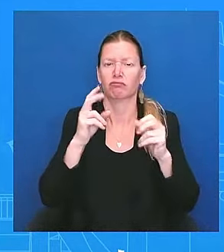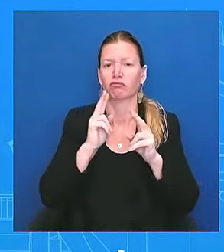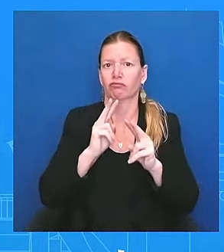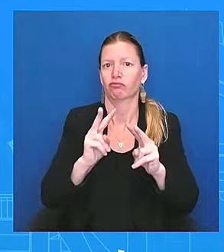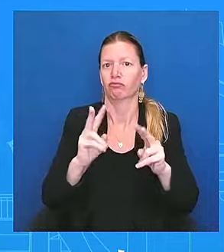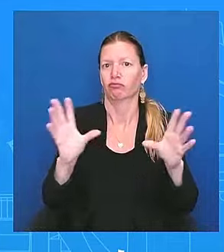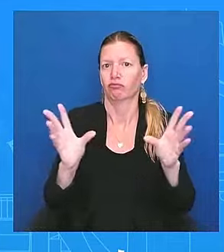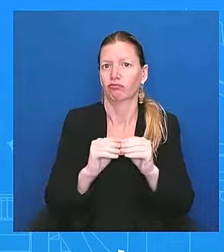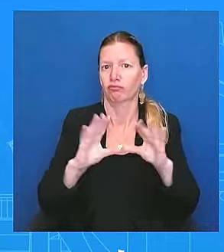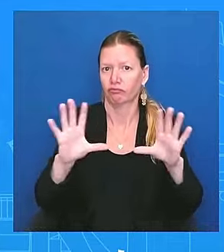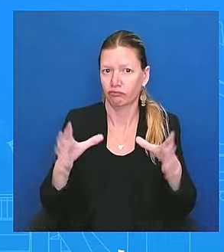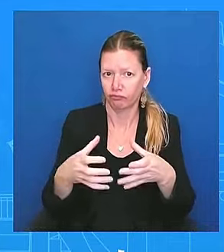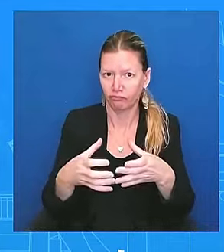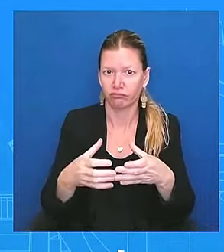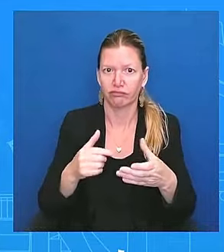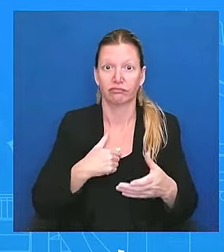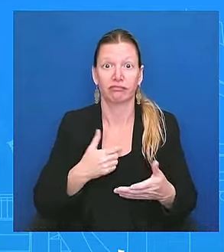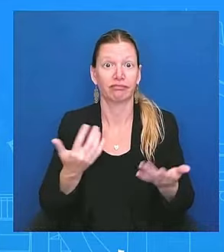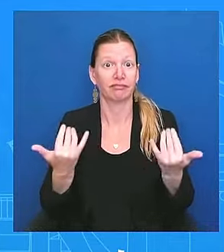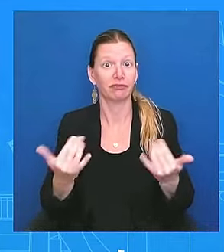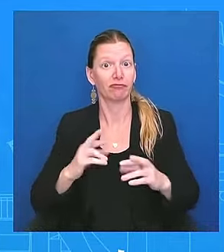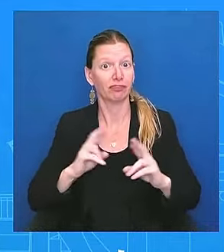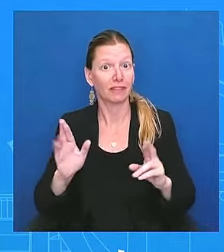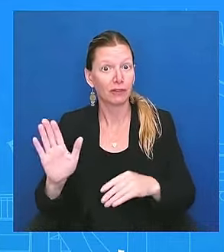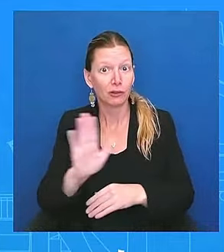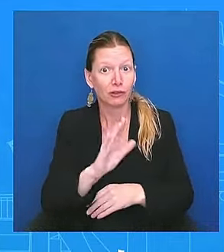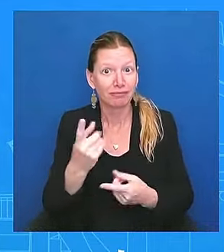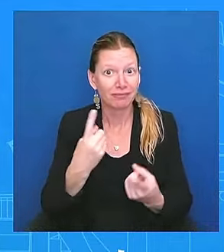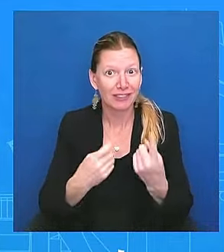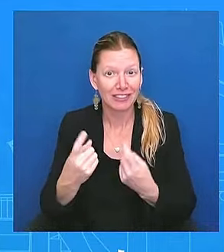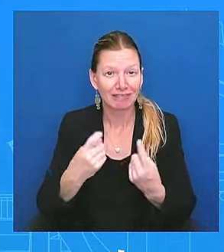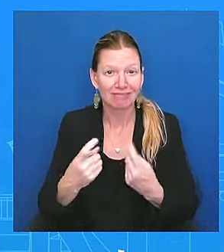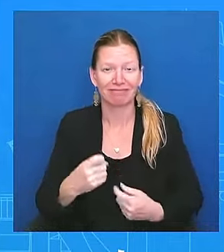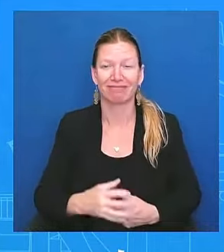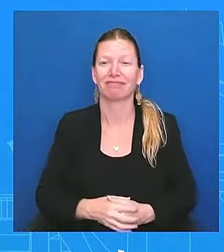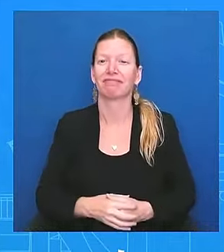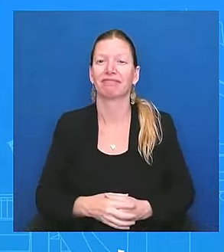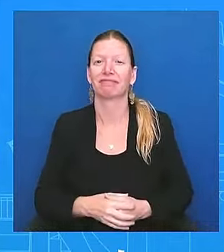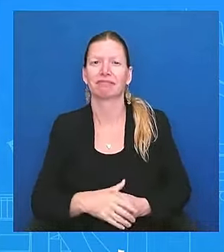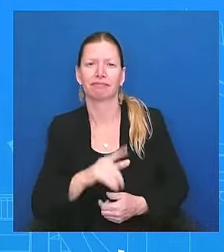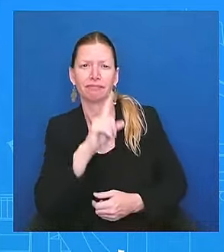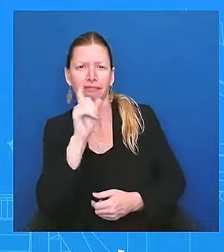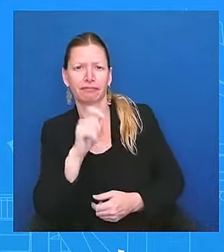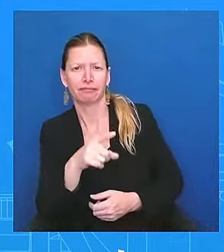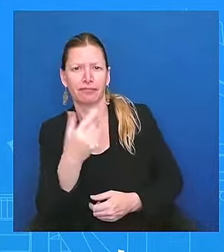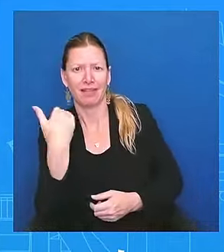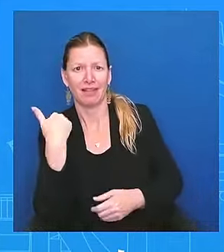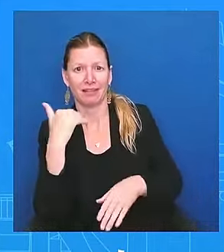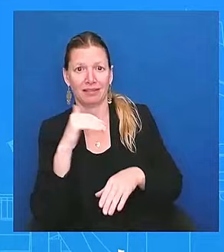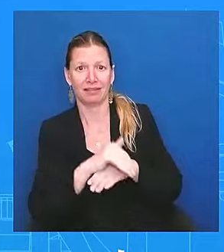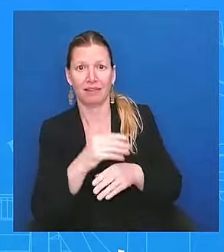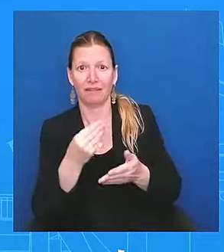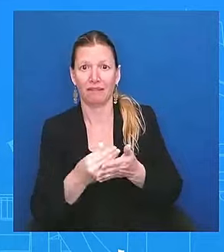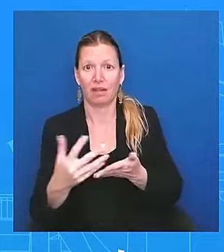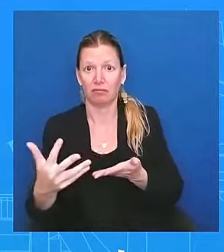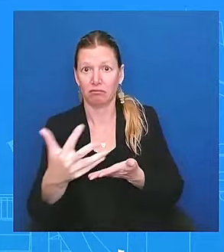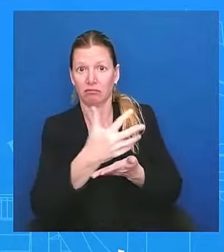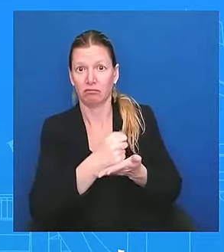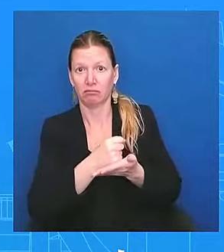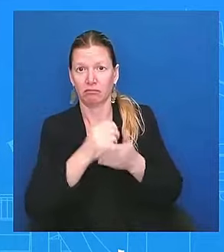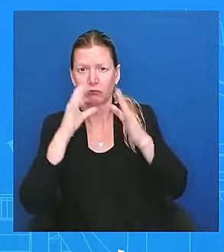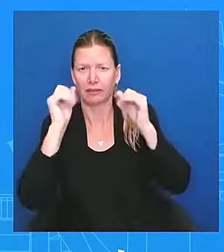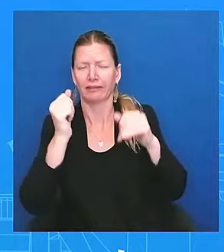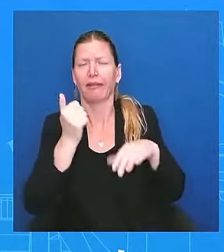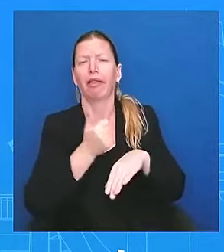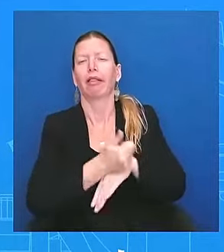Min. Thank you. Last night at the fundraiser, the president blamed jet lag for his debate performance.